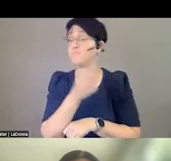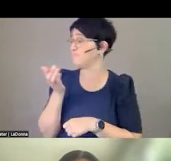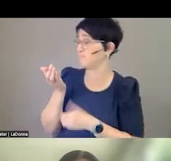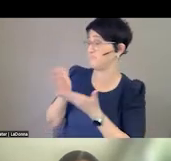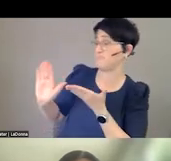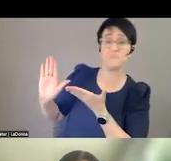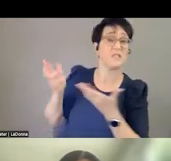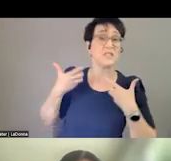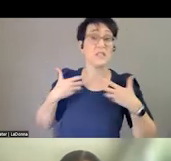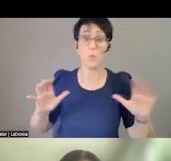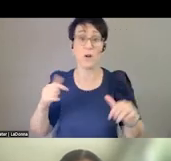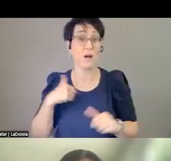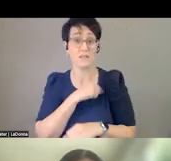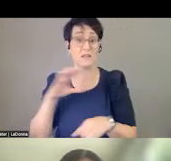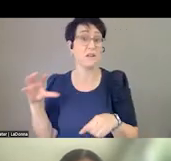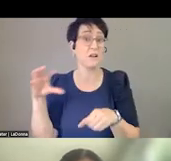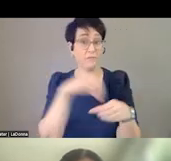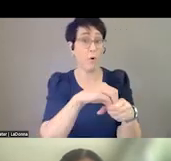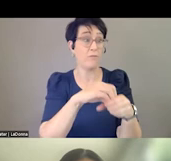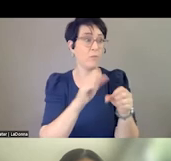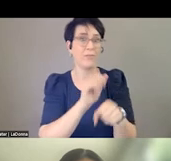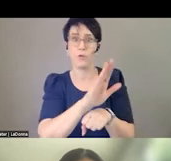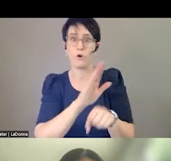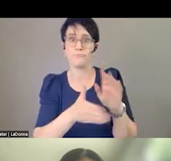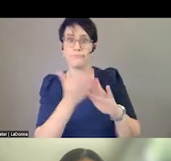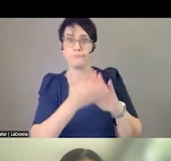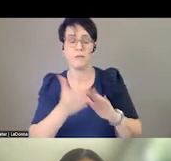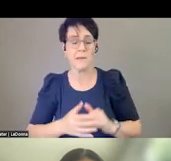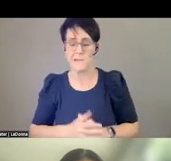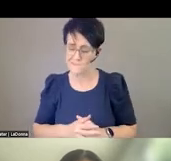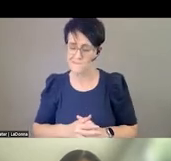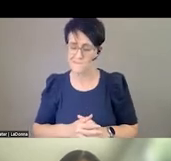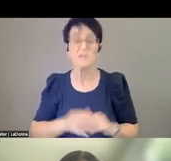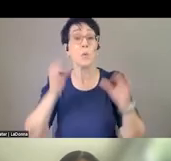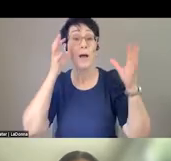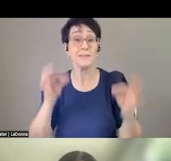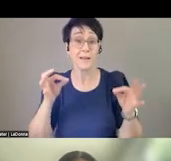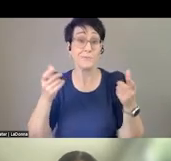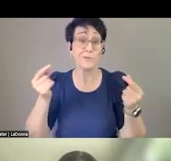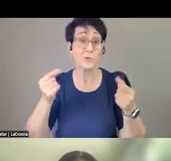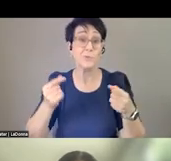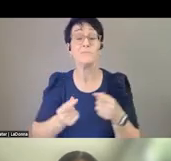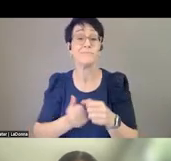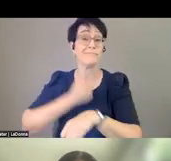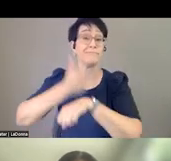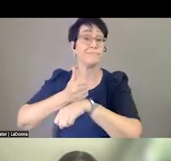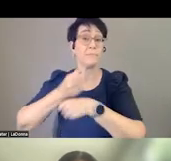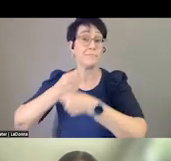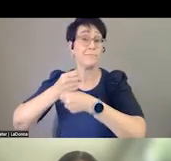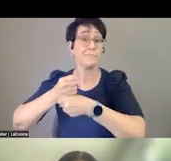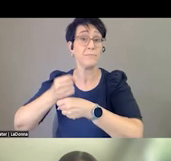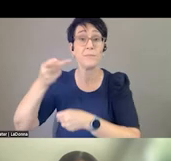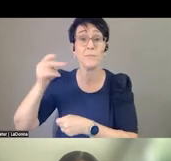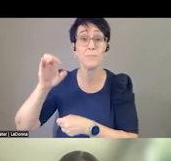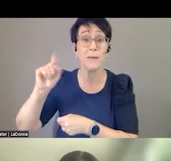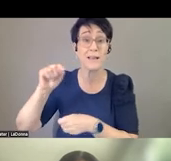organization of coming to a hospital. And so I decided to picket the hospital out in front, and that wasn't